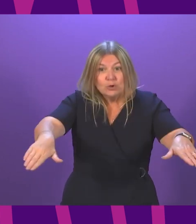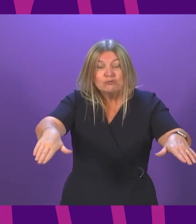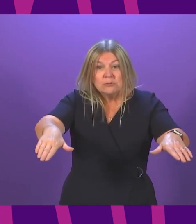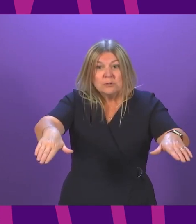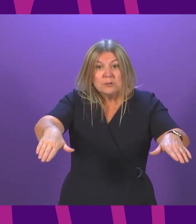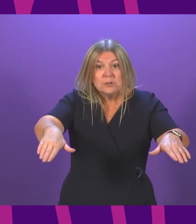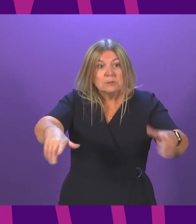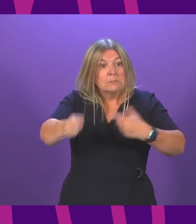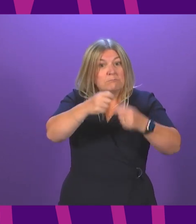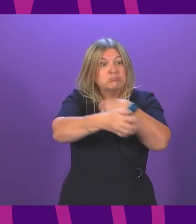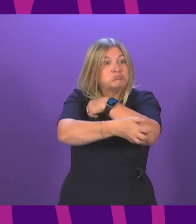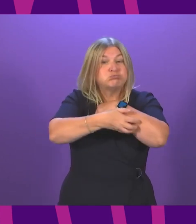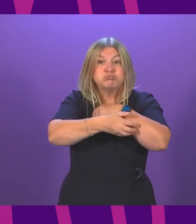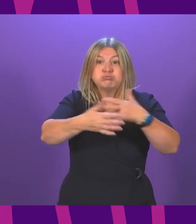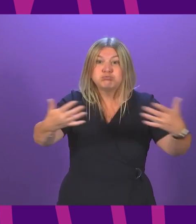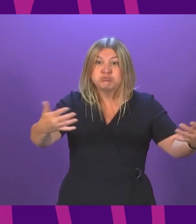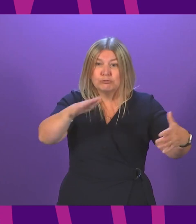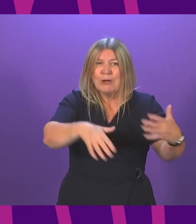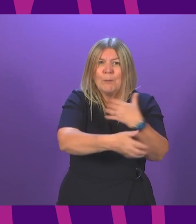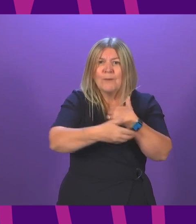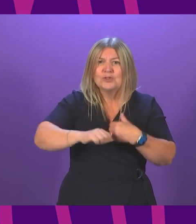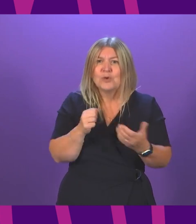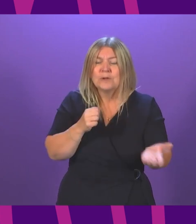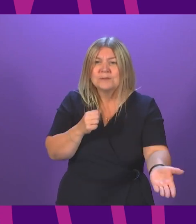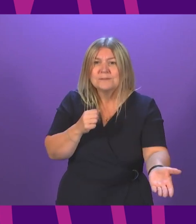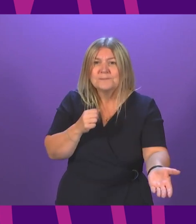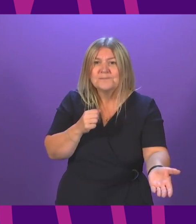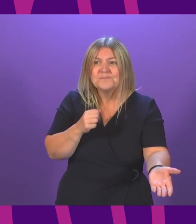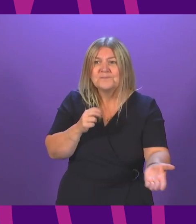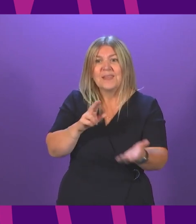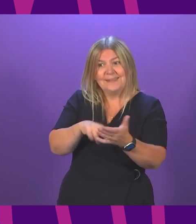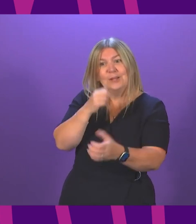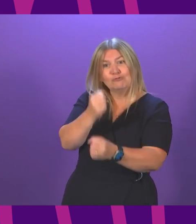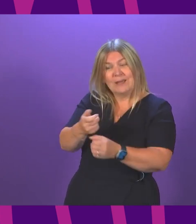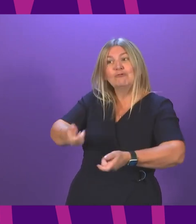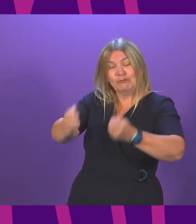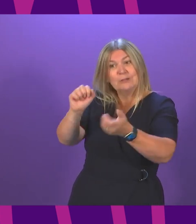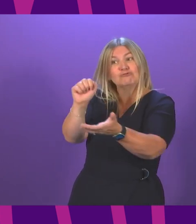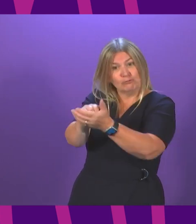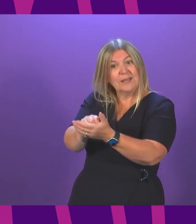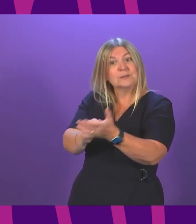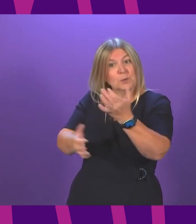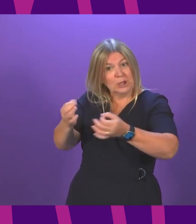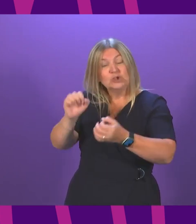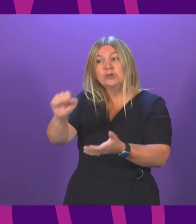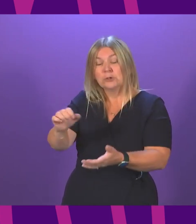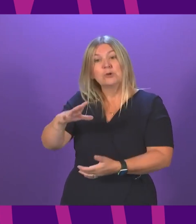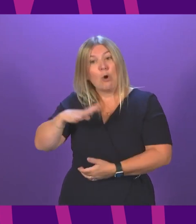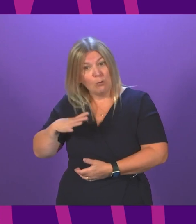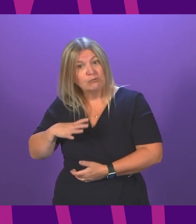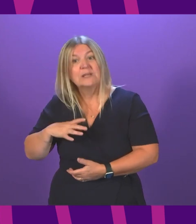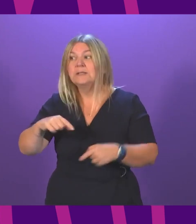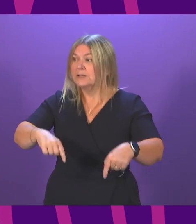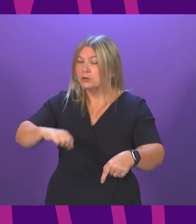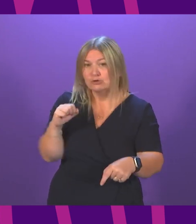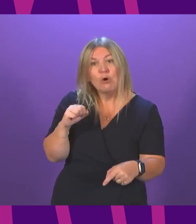That's why the other serious aspect of this is the one that Neil Gray raises. We are, we have already and we rolling out